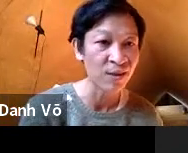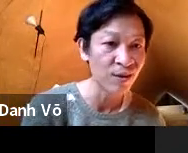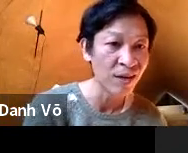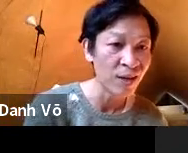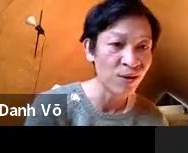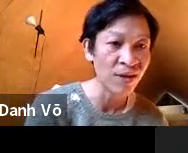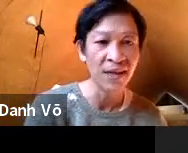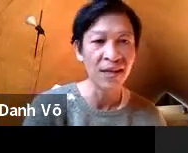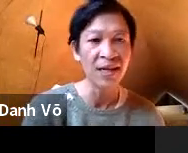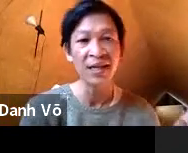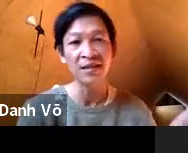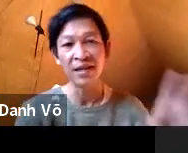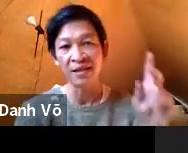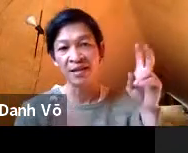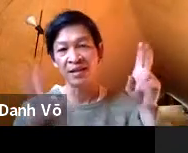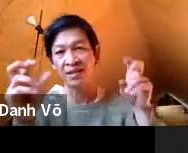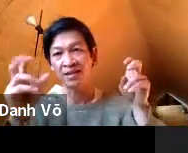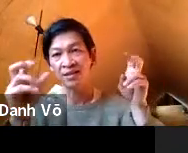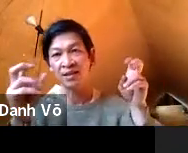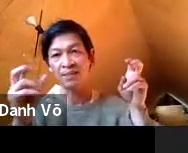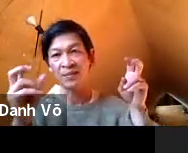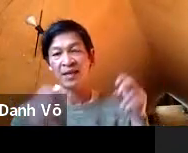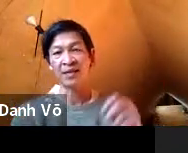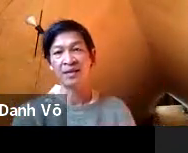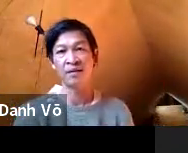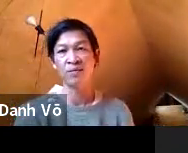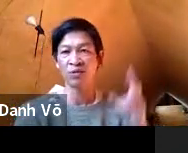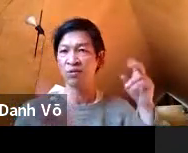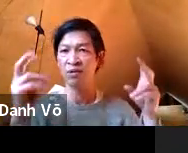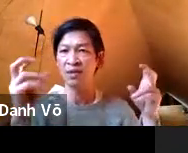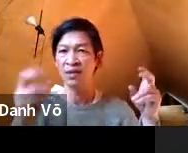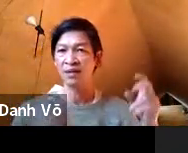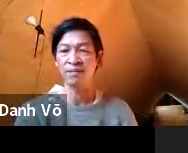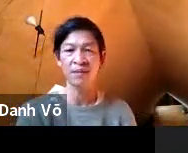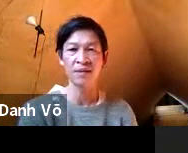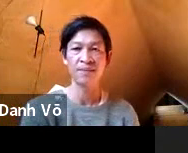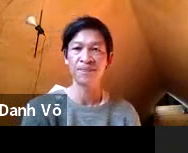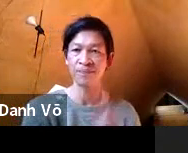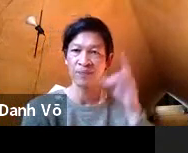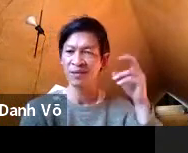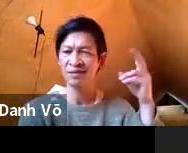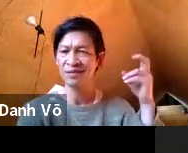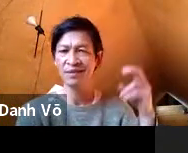Mother's Day, you know, to a little lady in in his hand, what do you call it like